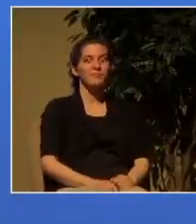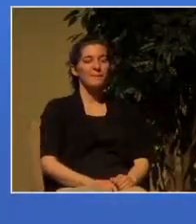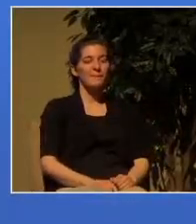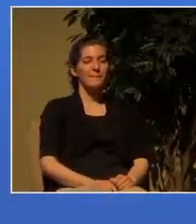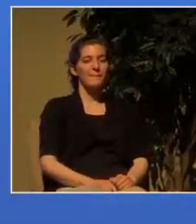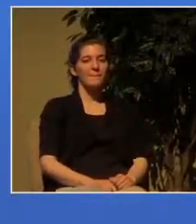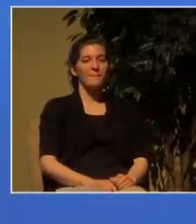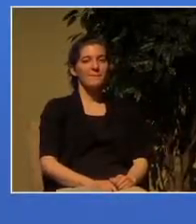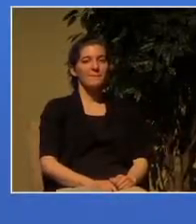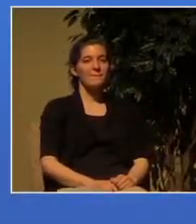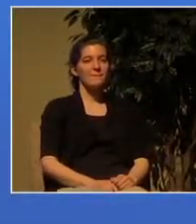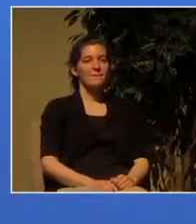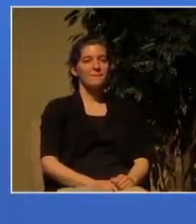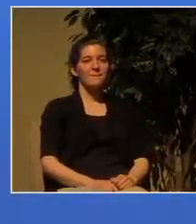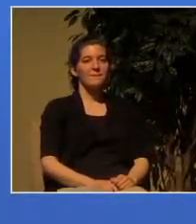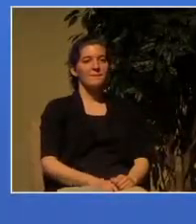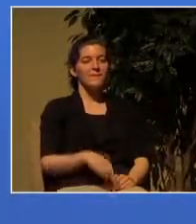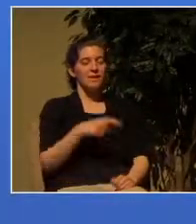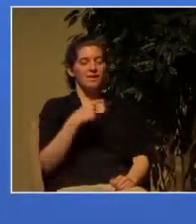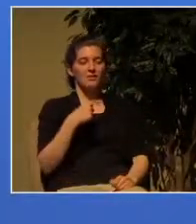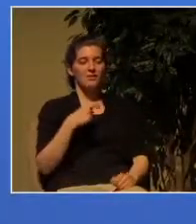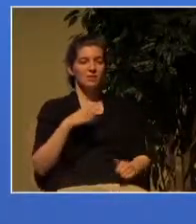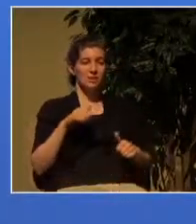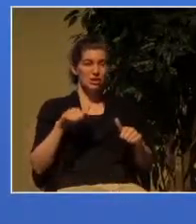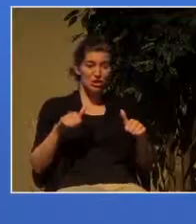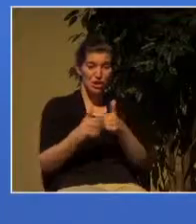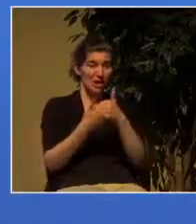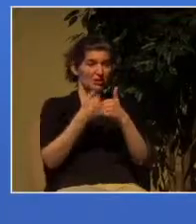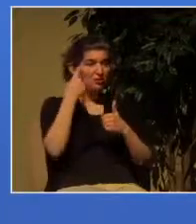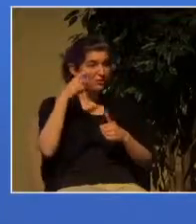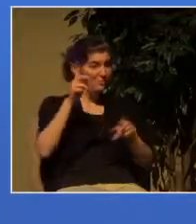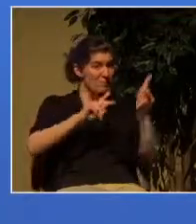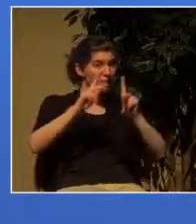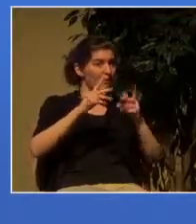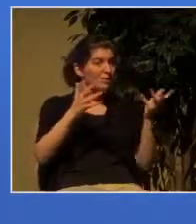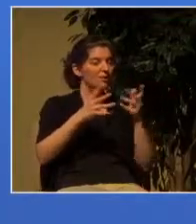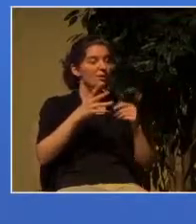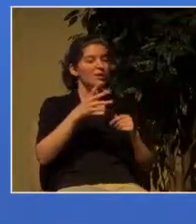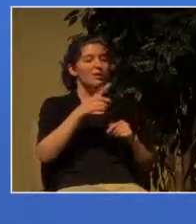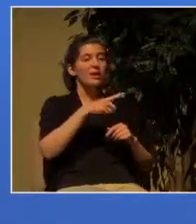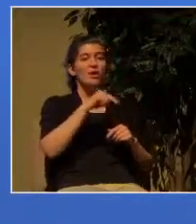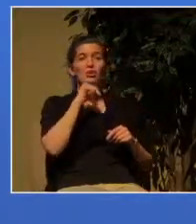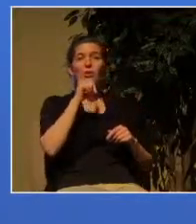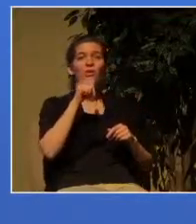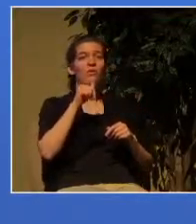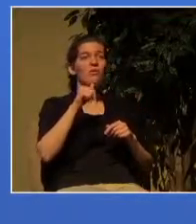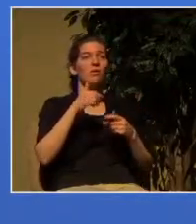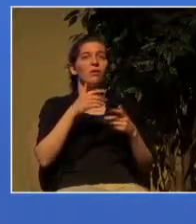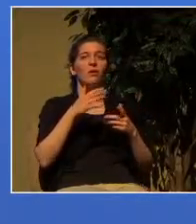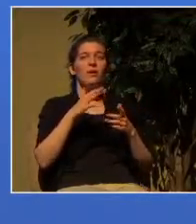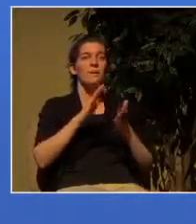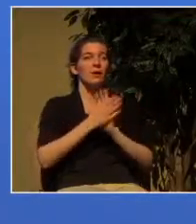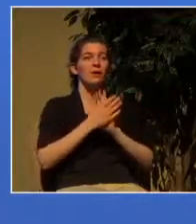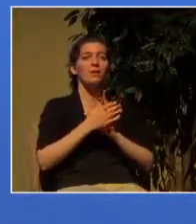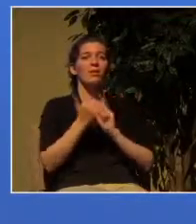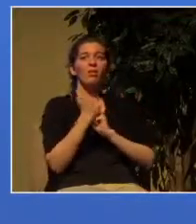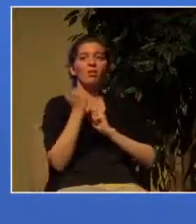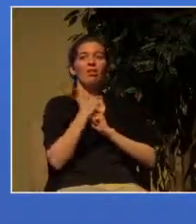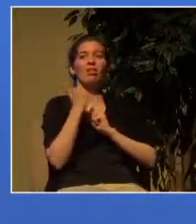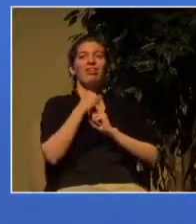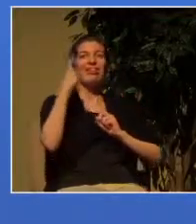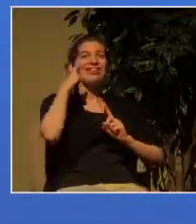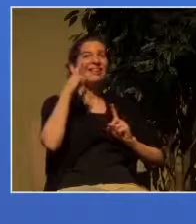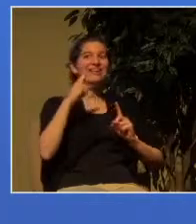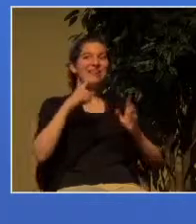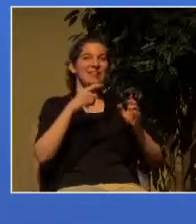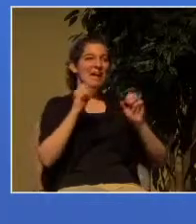to not allow themselves to be deceived that somehow or another they can walk the broad road and still